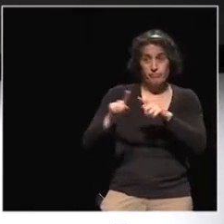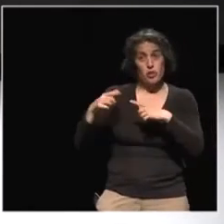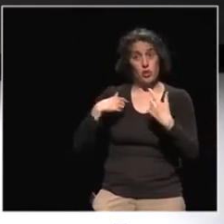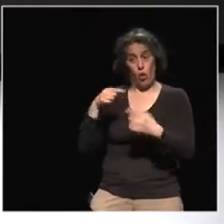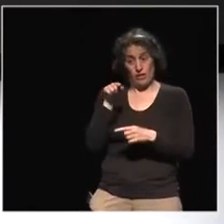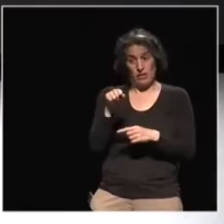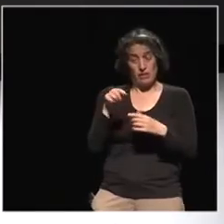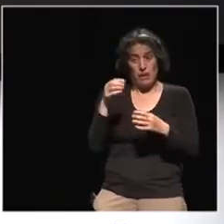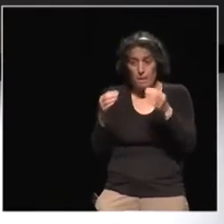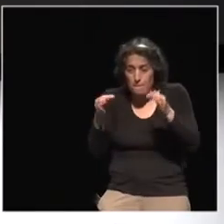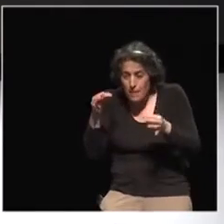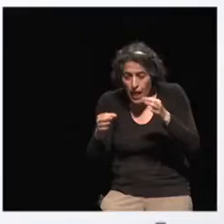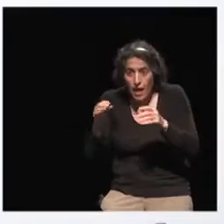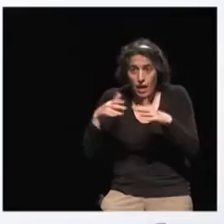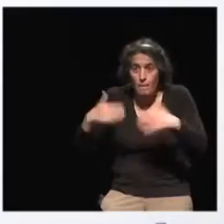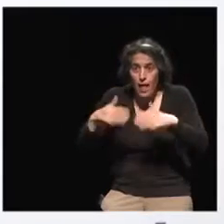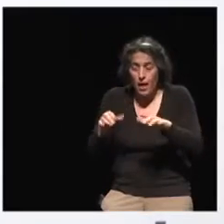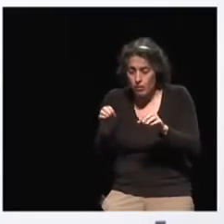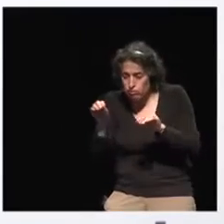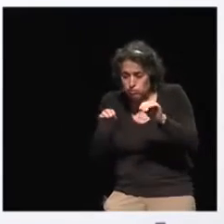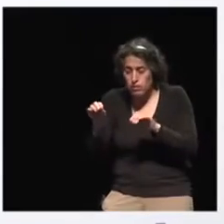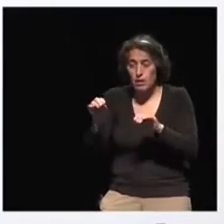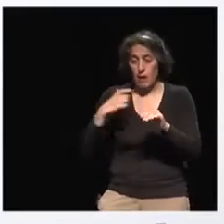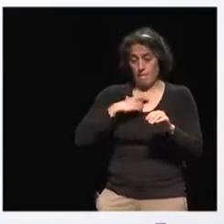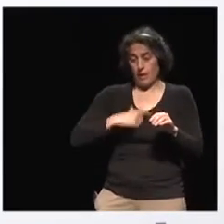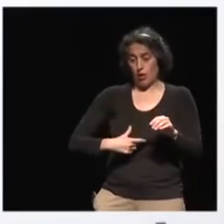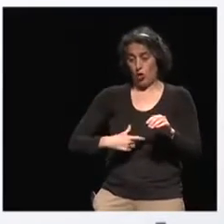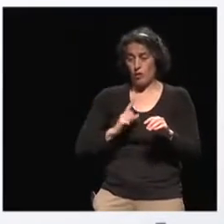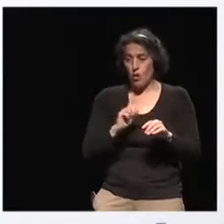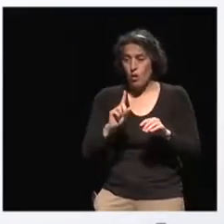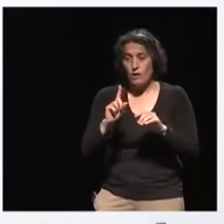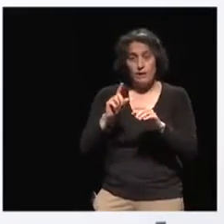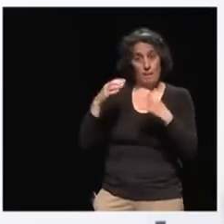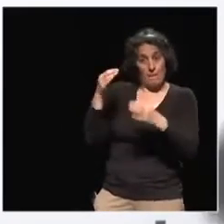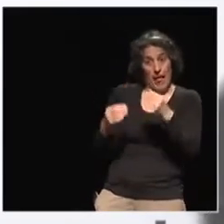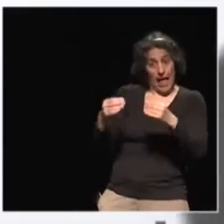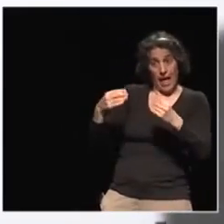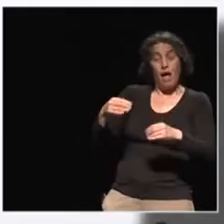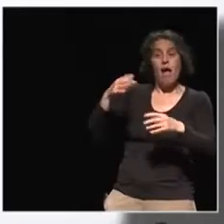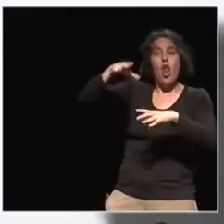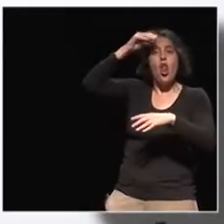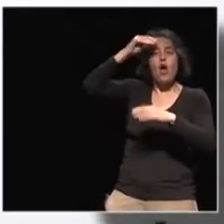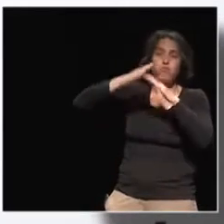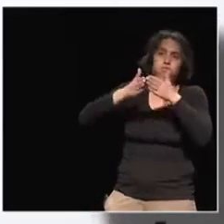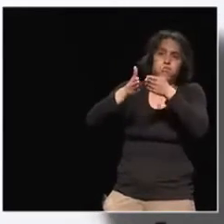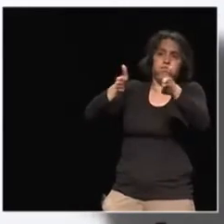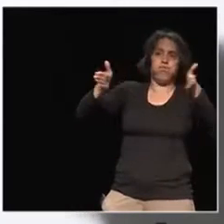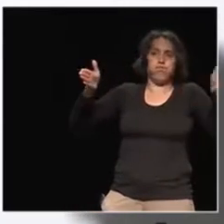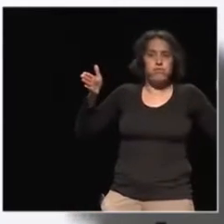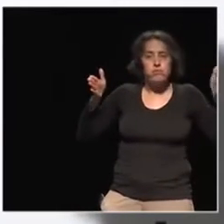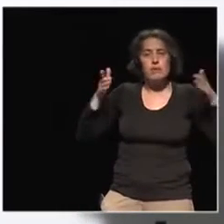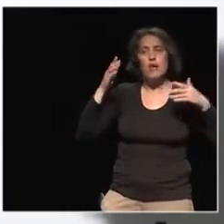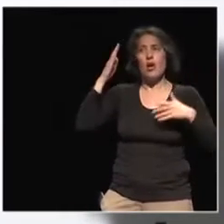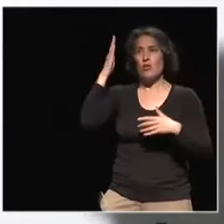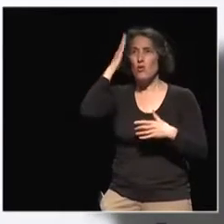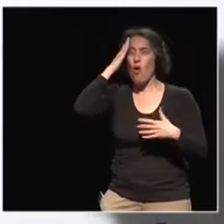because they're not able to survive. And it's reverse psychology. Yeah, thank you. And that's what we are kind of also doing a lot in the